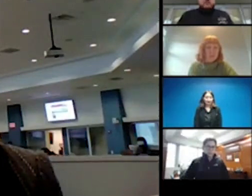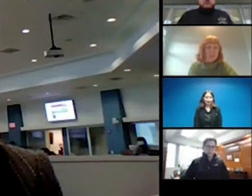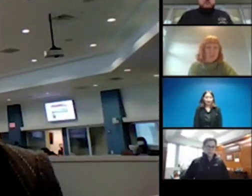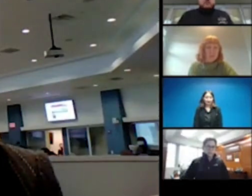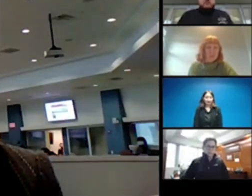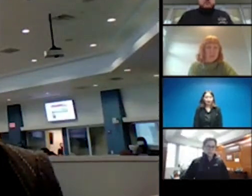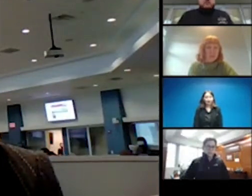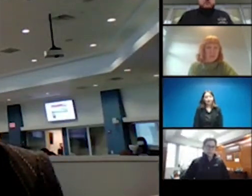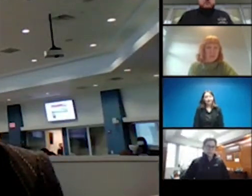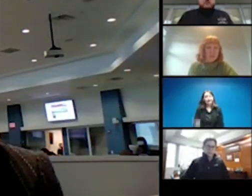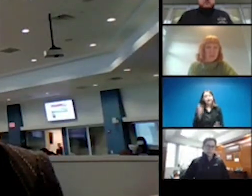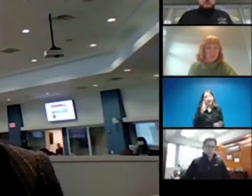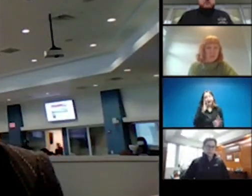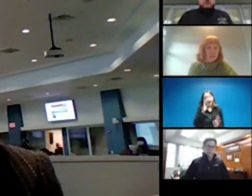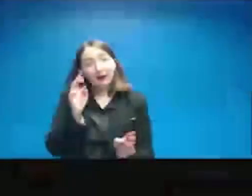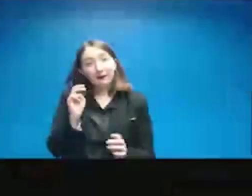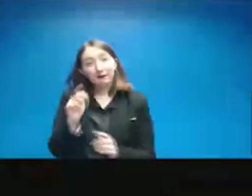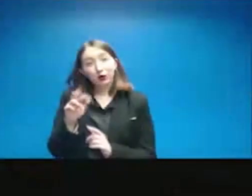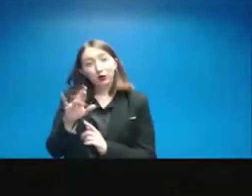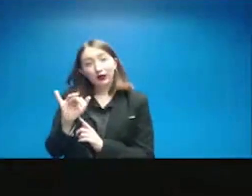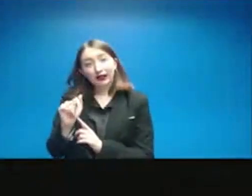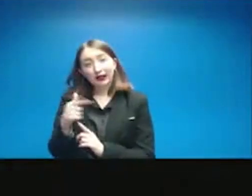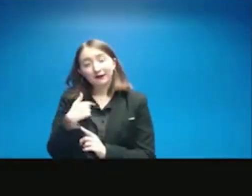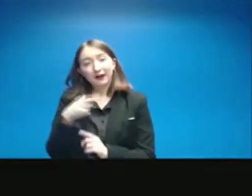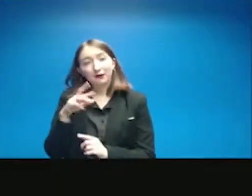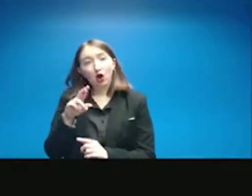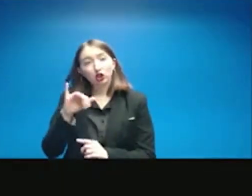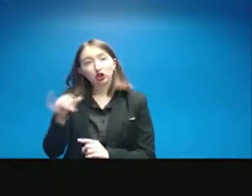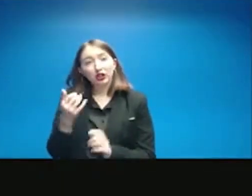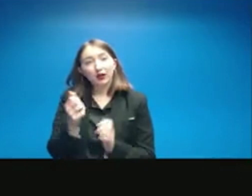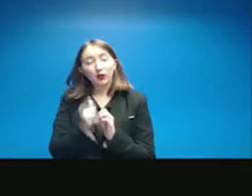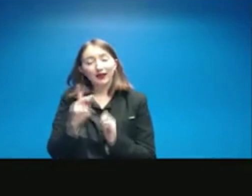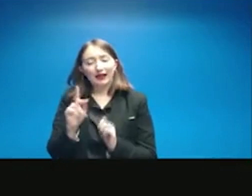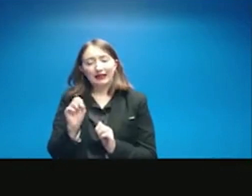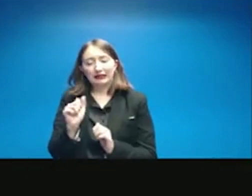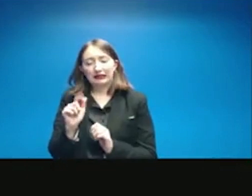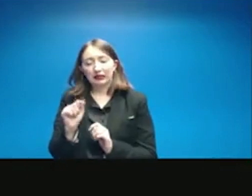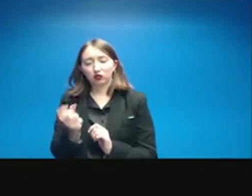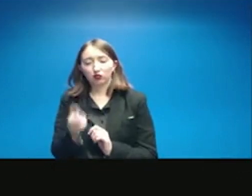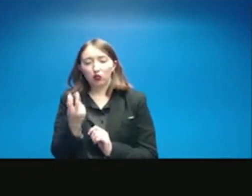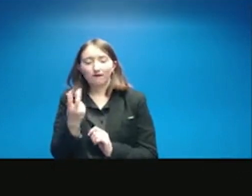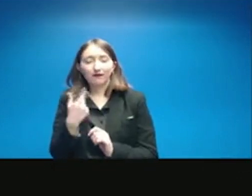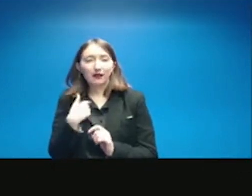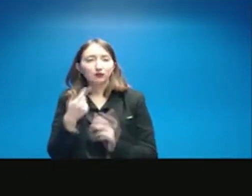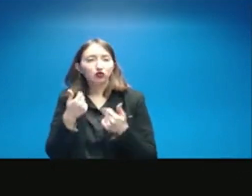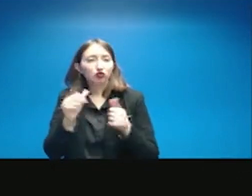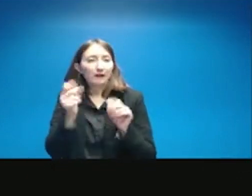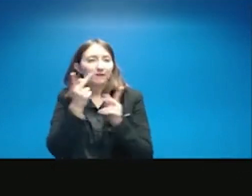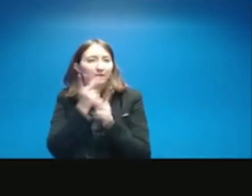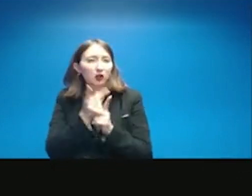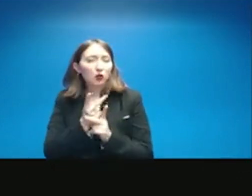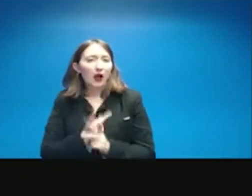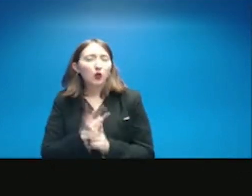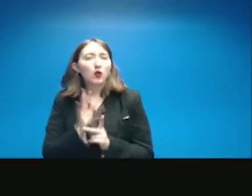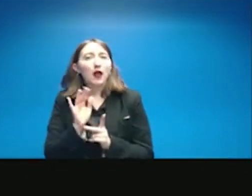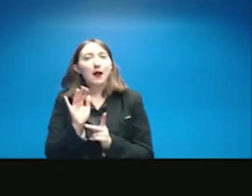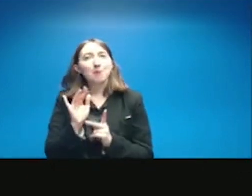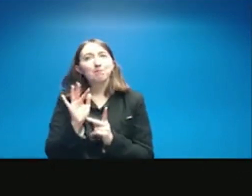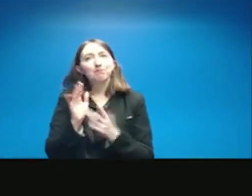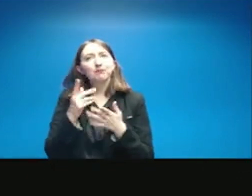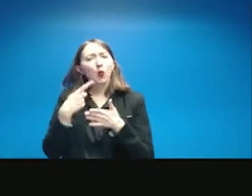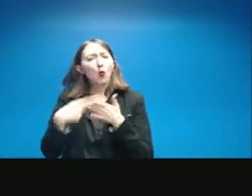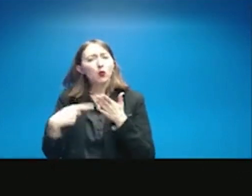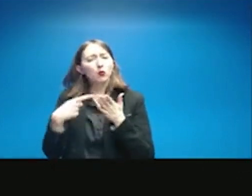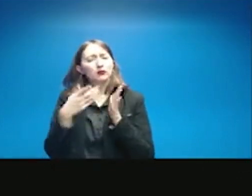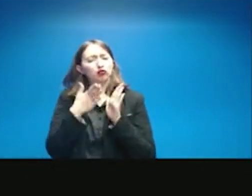Sí, María, ¿cómo estás haciendo? Este es R.J. con KSAT-12. Sí, was just trying to figure out what was the strategy